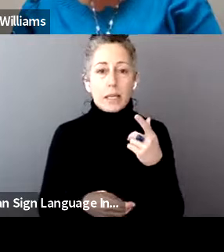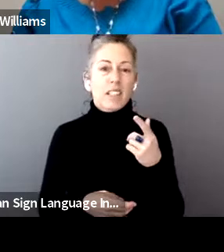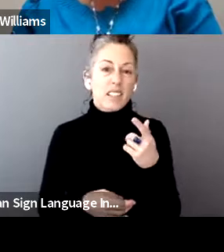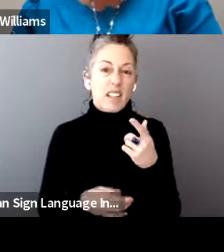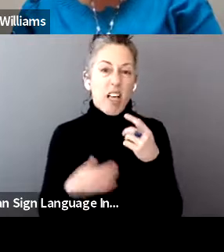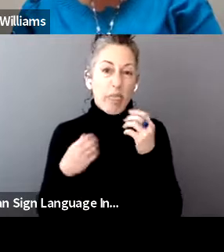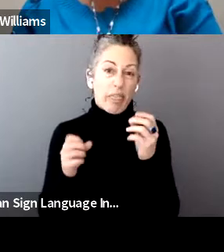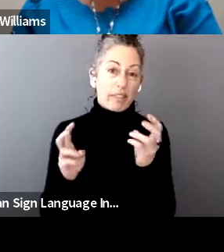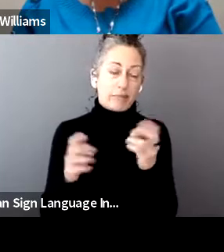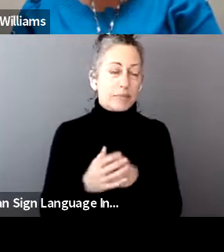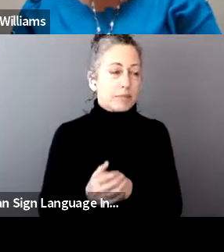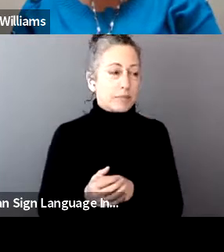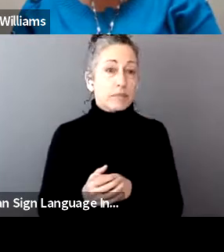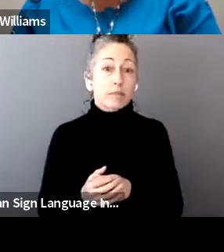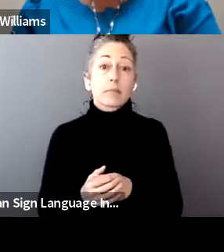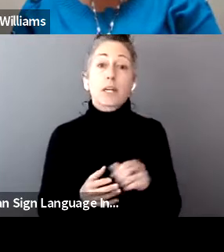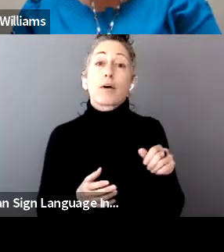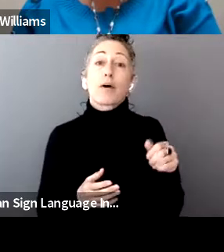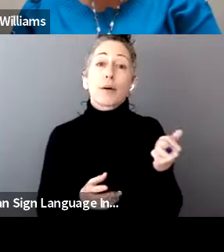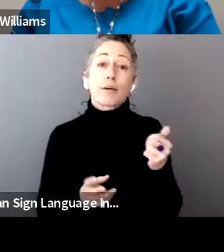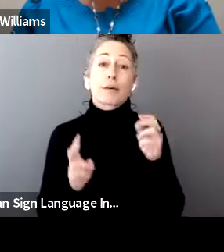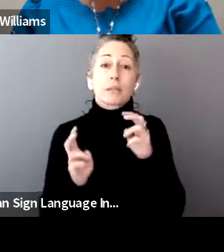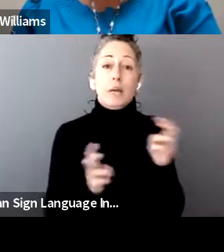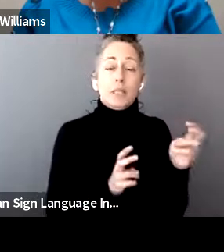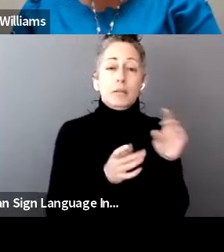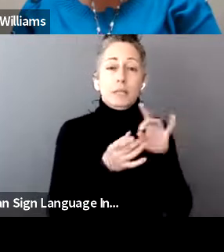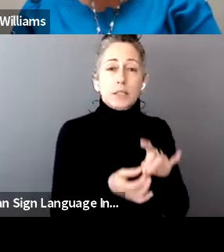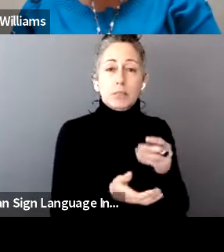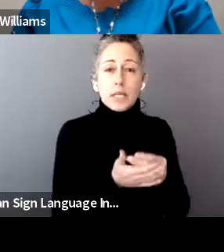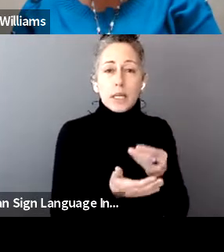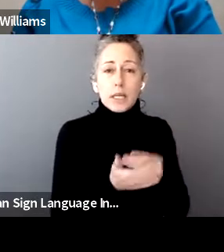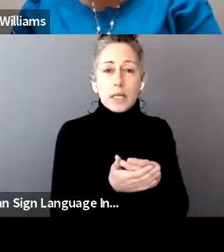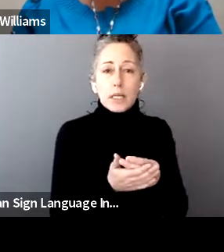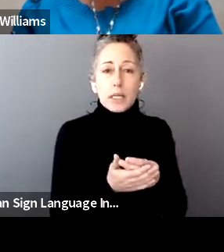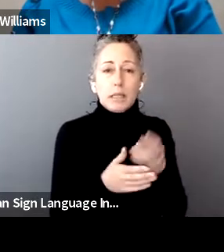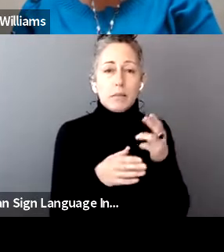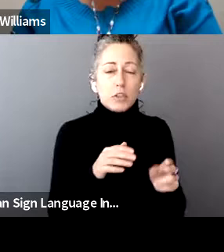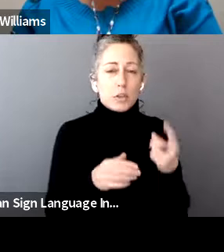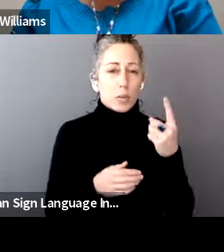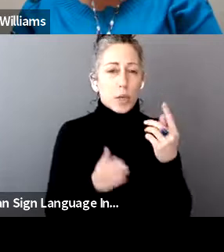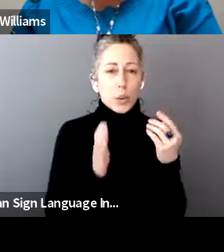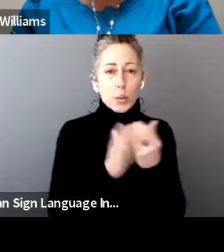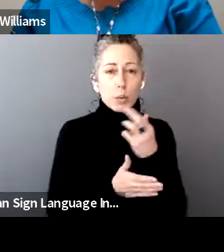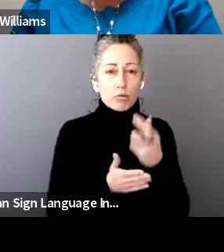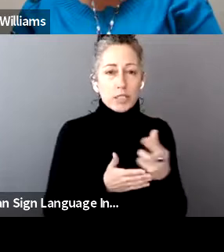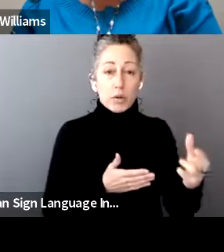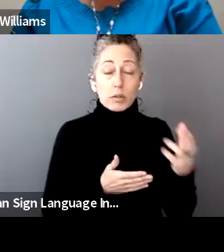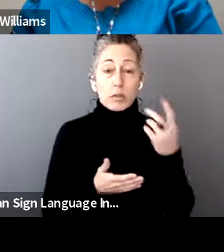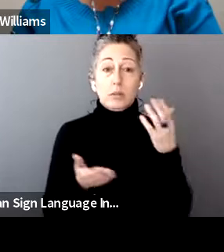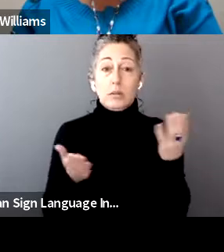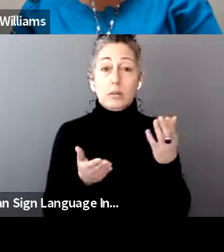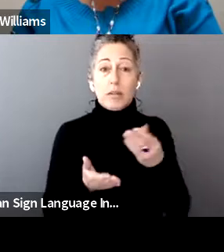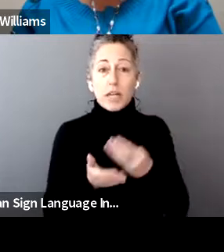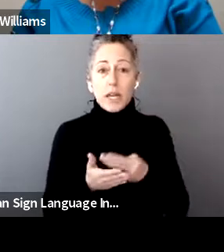help with other non-stimulus check related financial issues, I also wanted to mention one new resource, which is the Financial Navigator